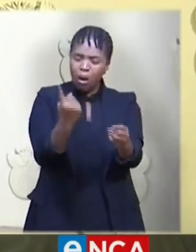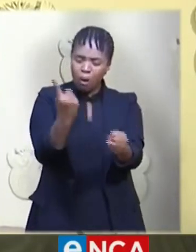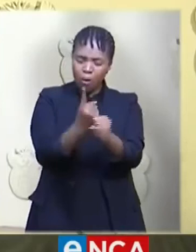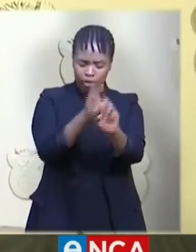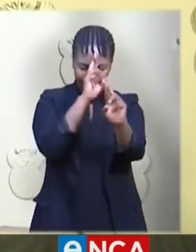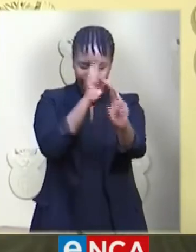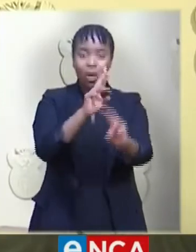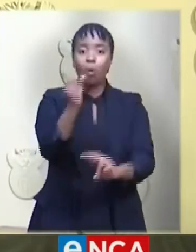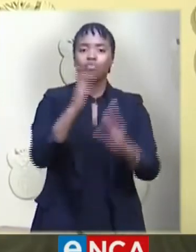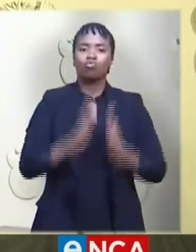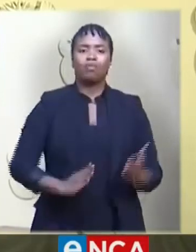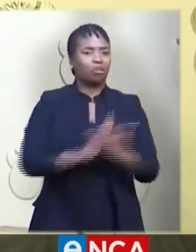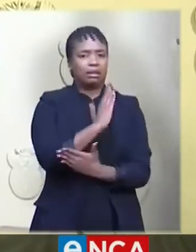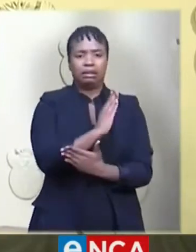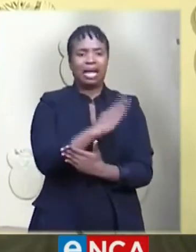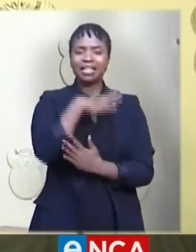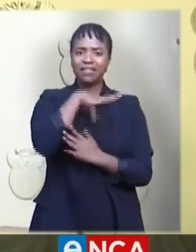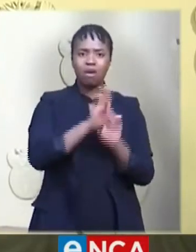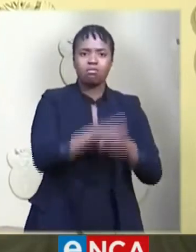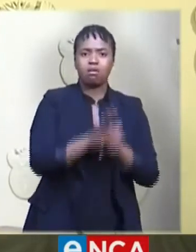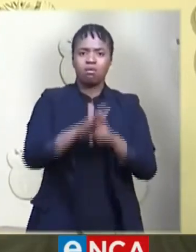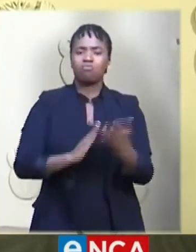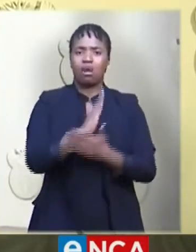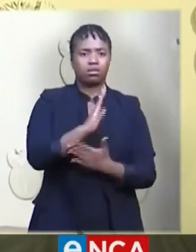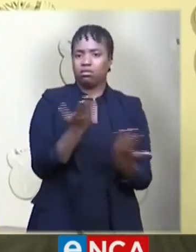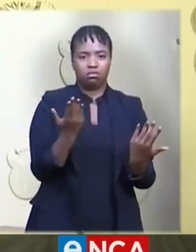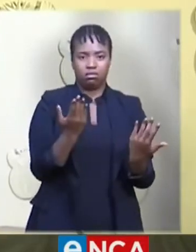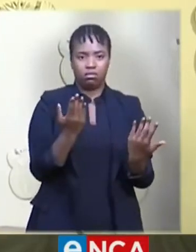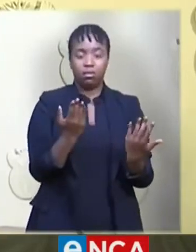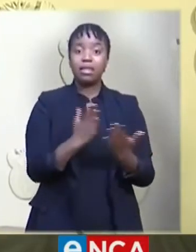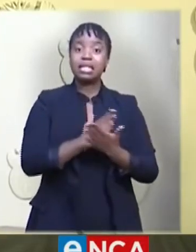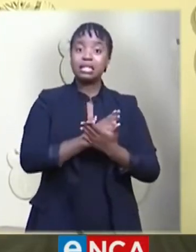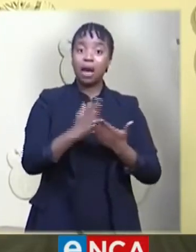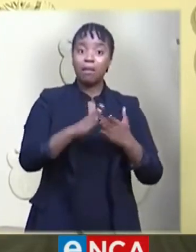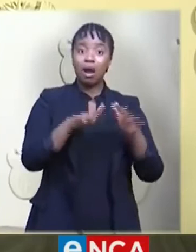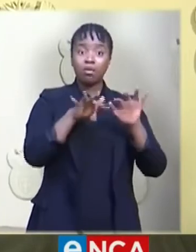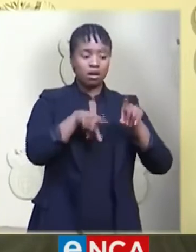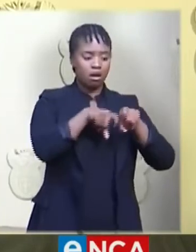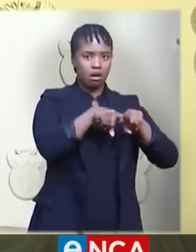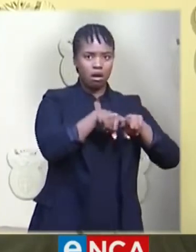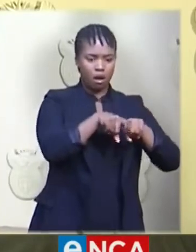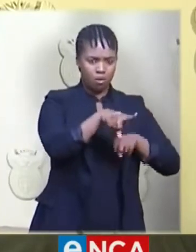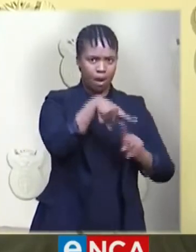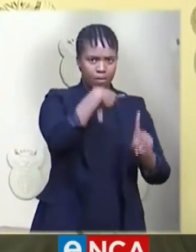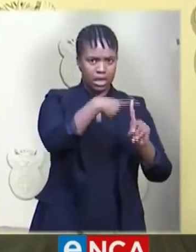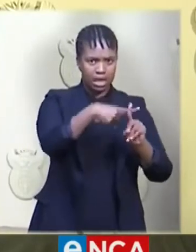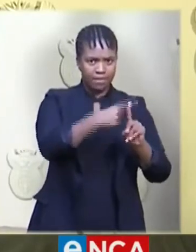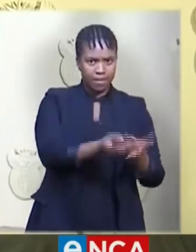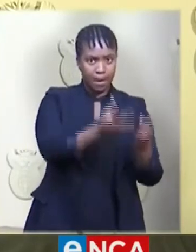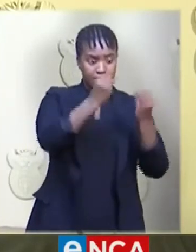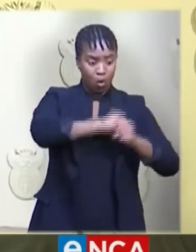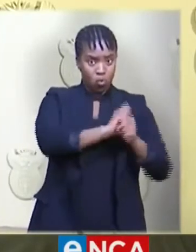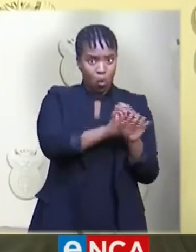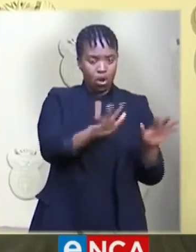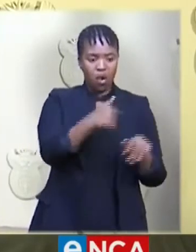Let us not discriminate against those people who test positive. To